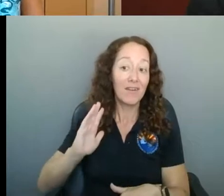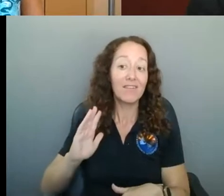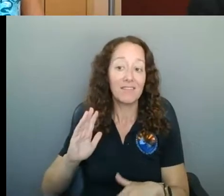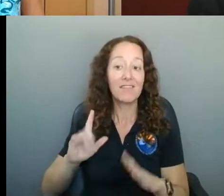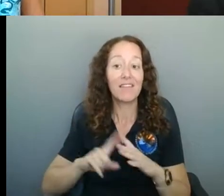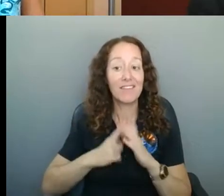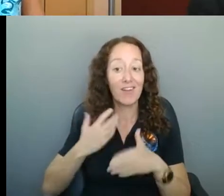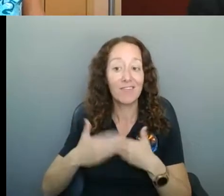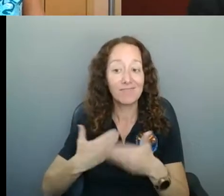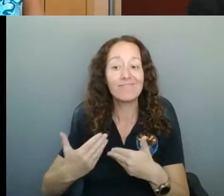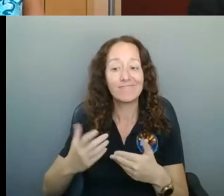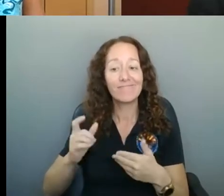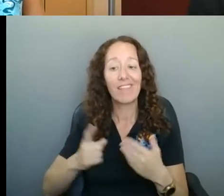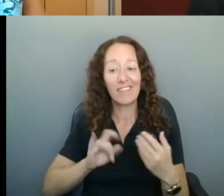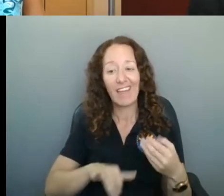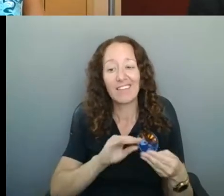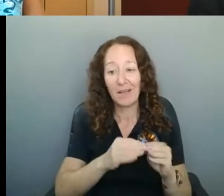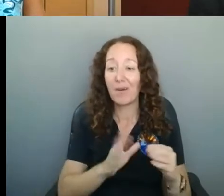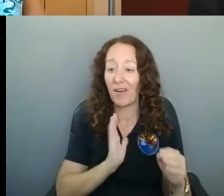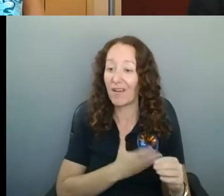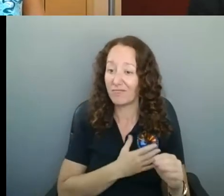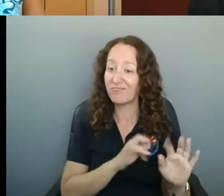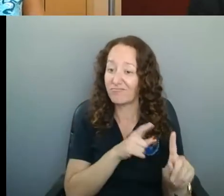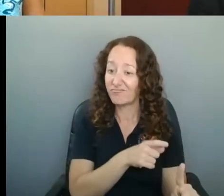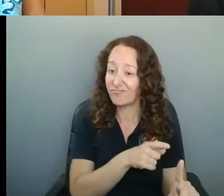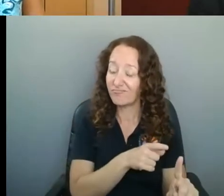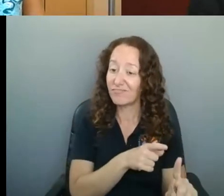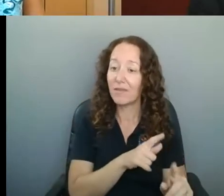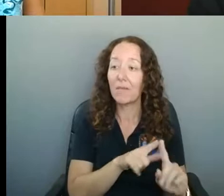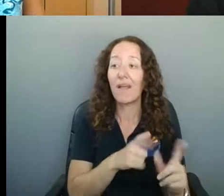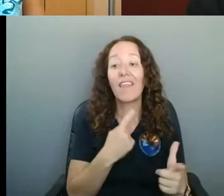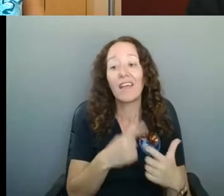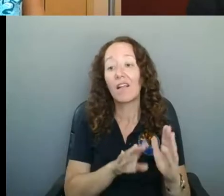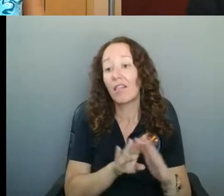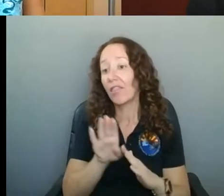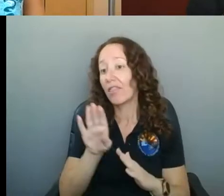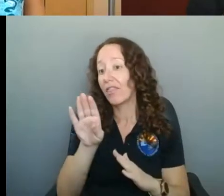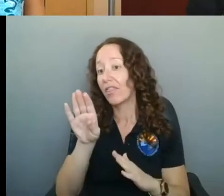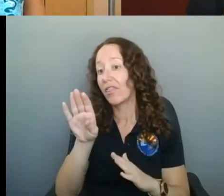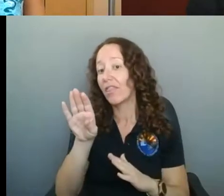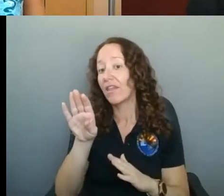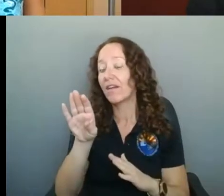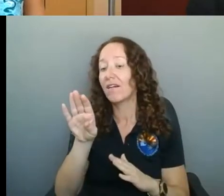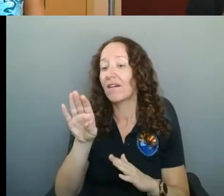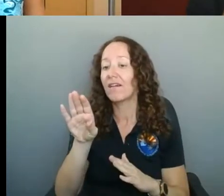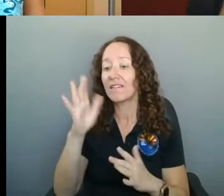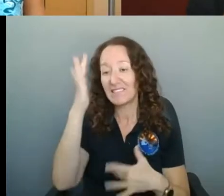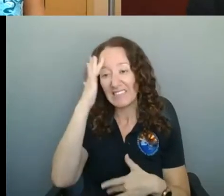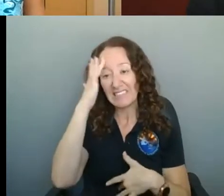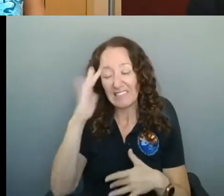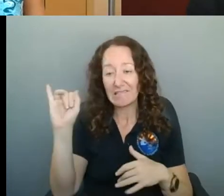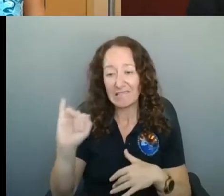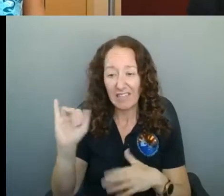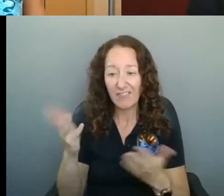pandemic, and it's just taking more time to get back down to that, because once this virus is here, it does take a lot of mitigation